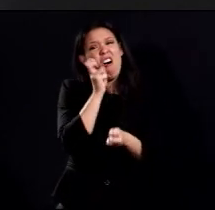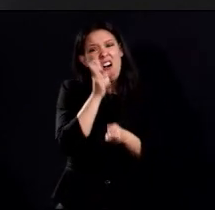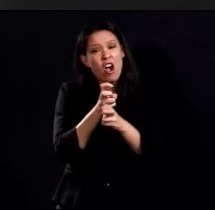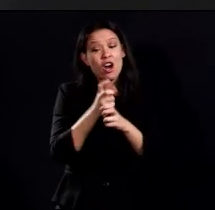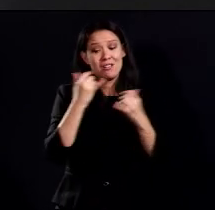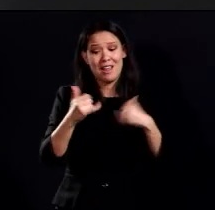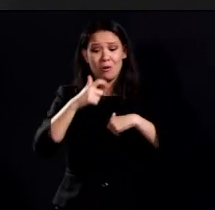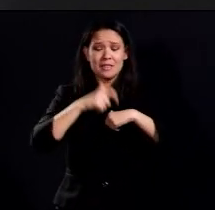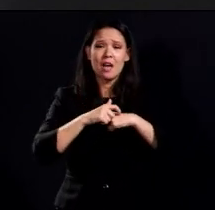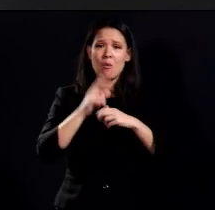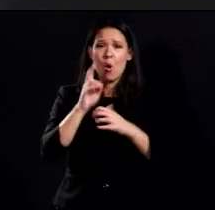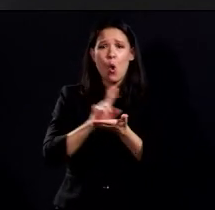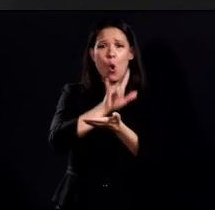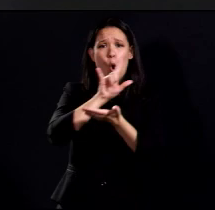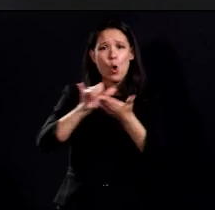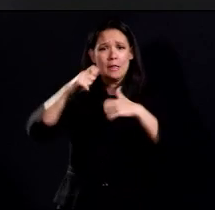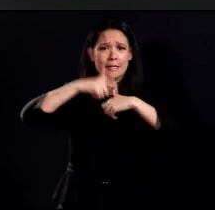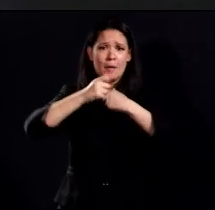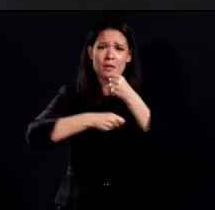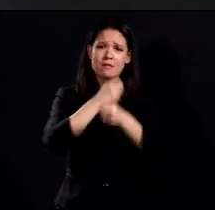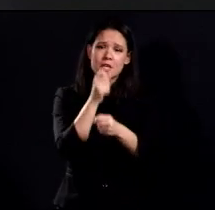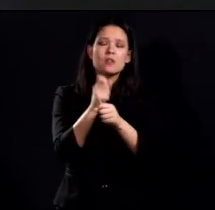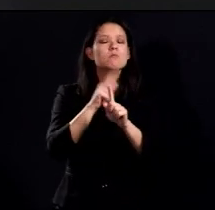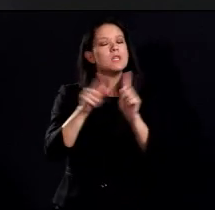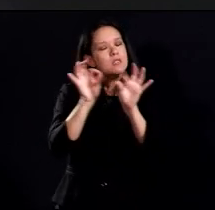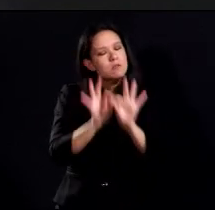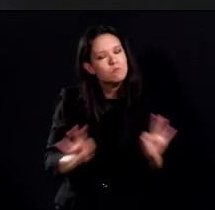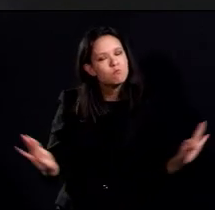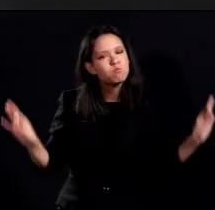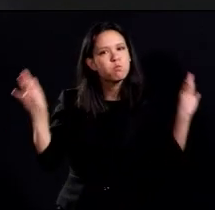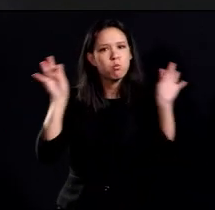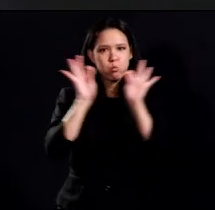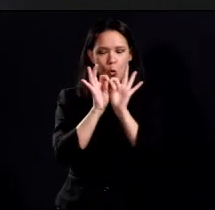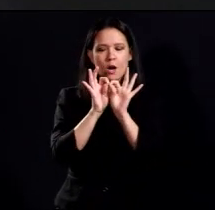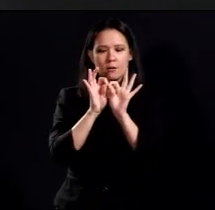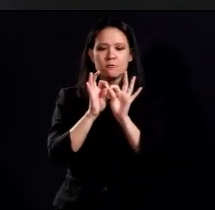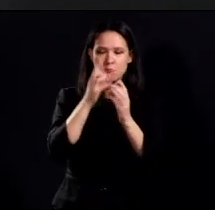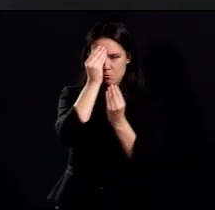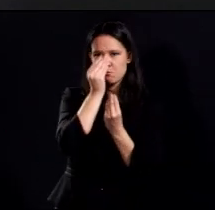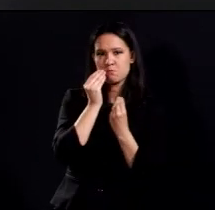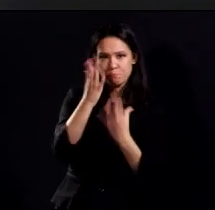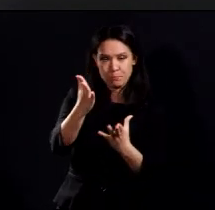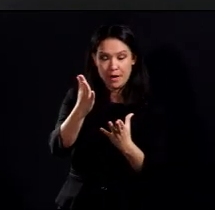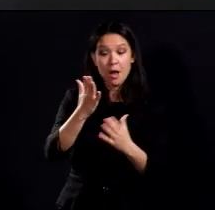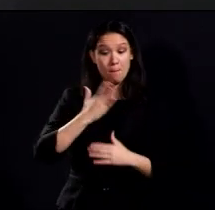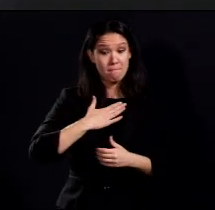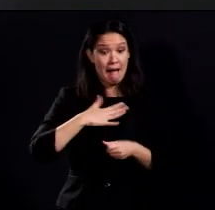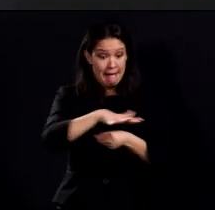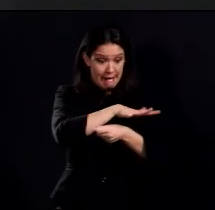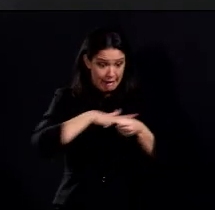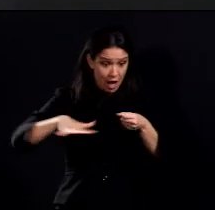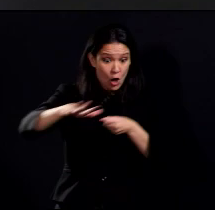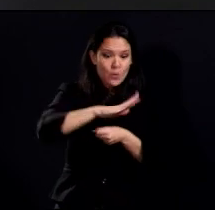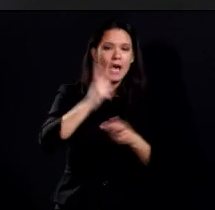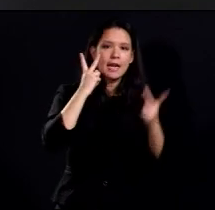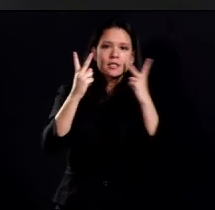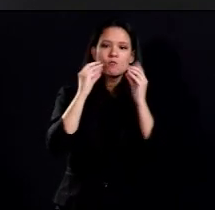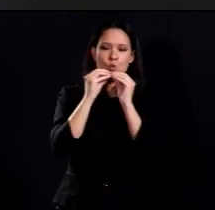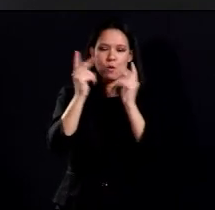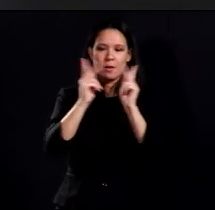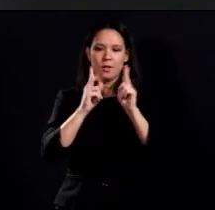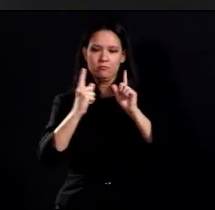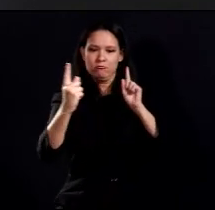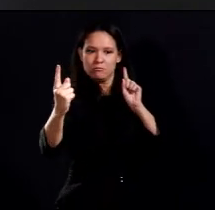holy season, but thank you for complying. As I go out in my neighborhood, I see more and more people who are social